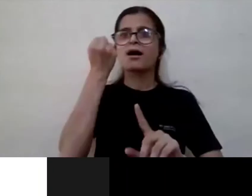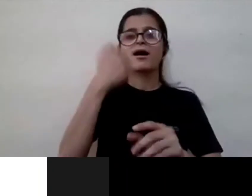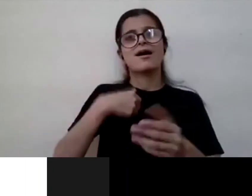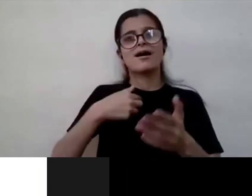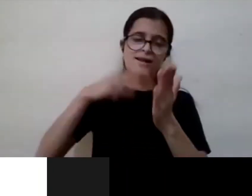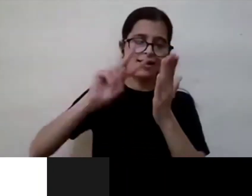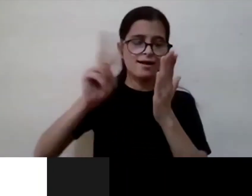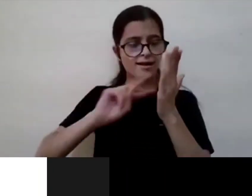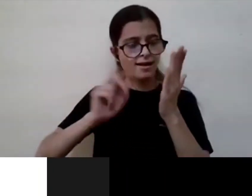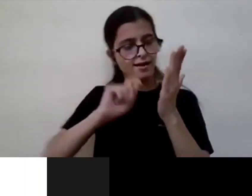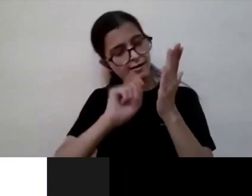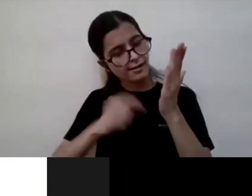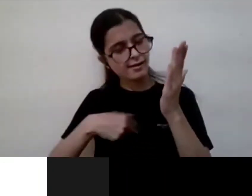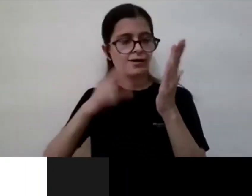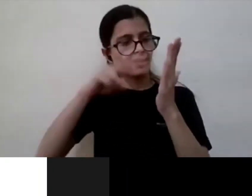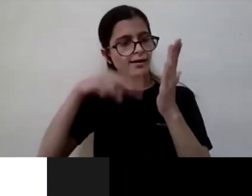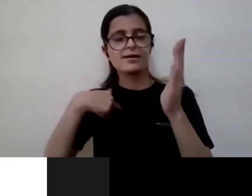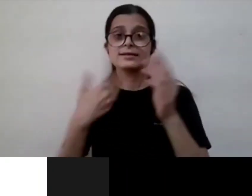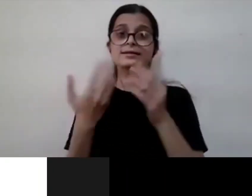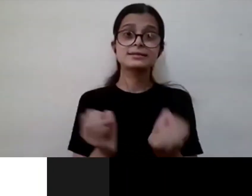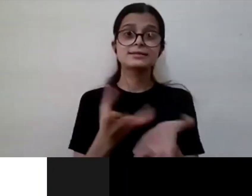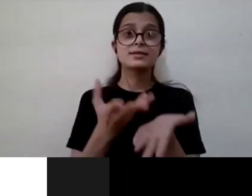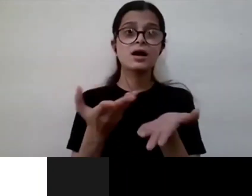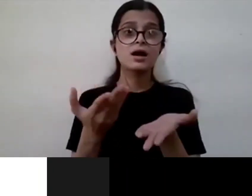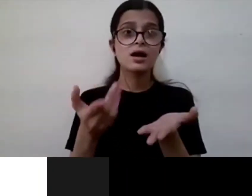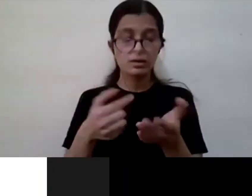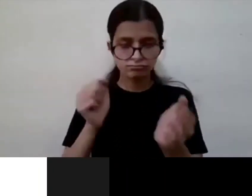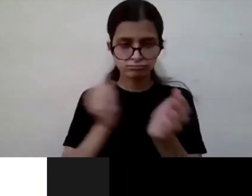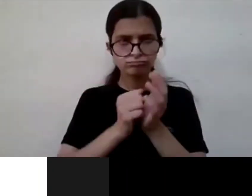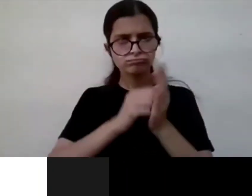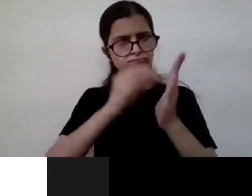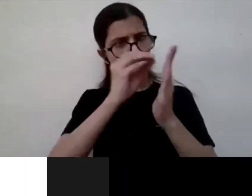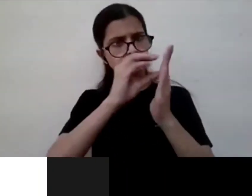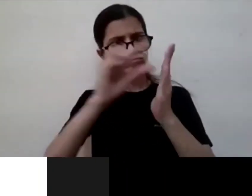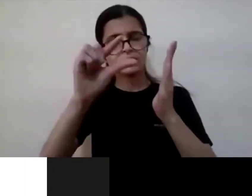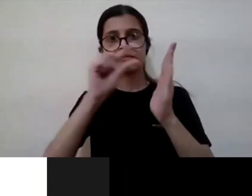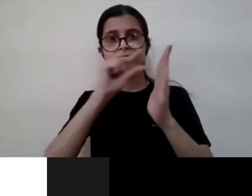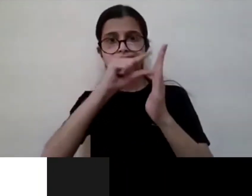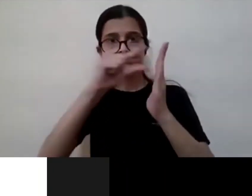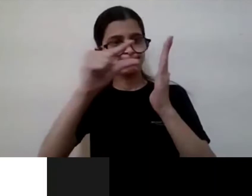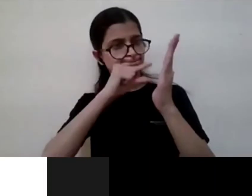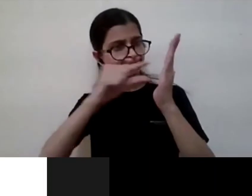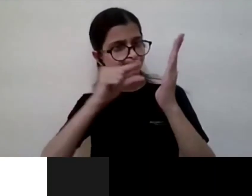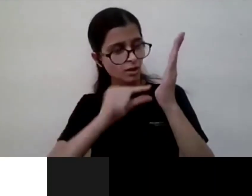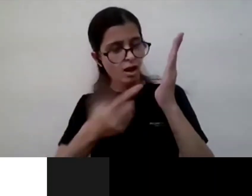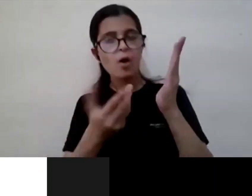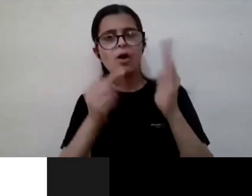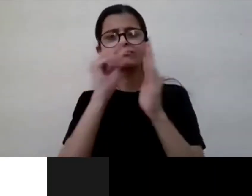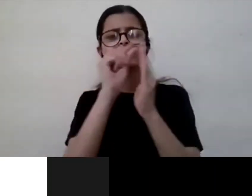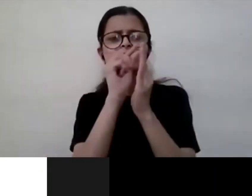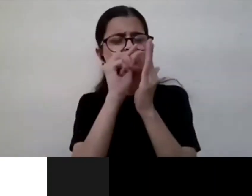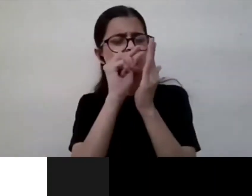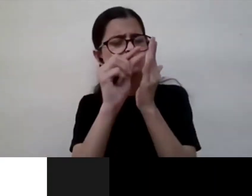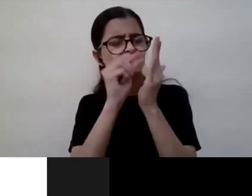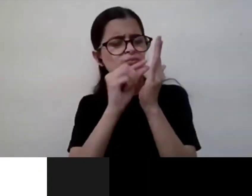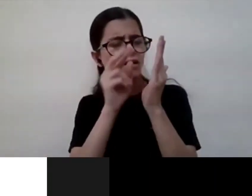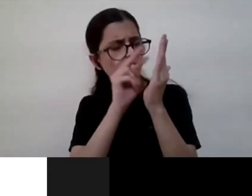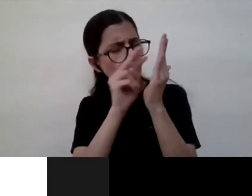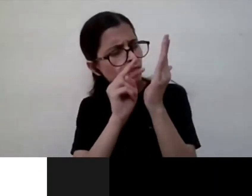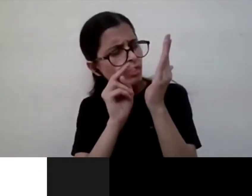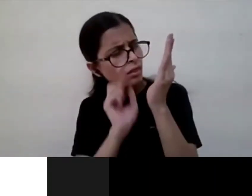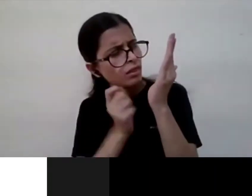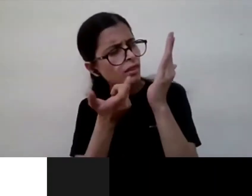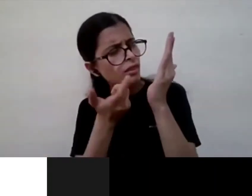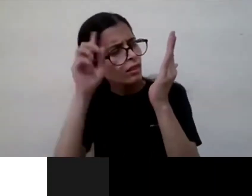there and then either as large print or start listening to it or start reading it in braille